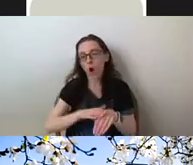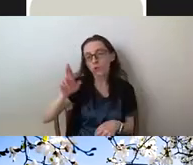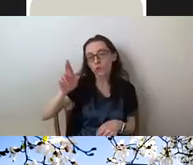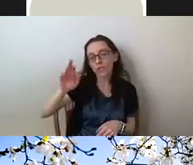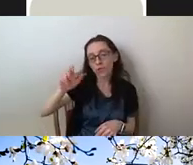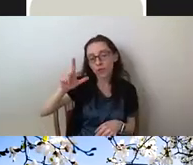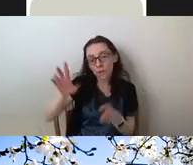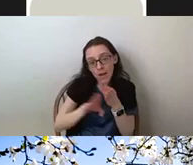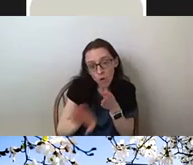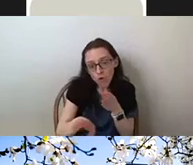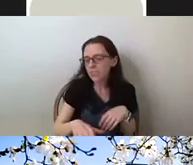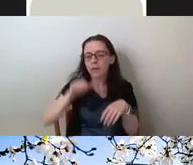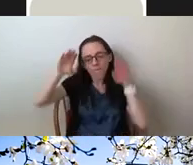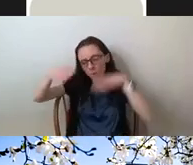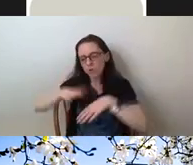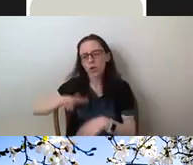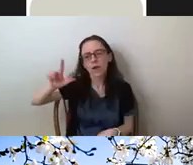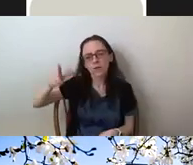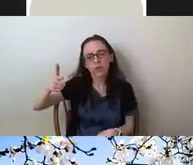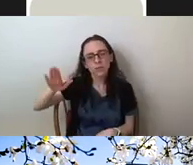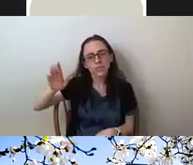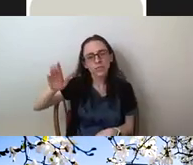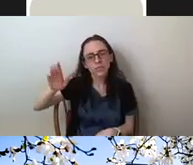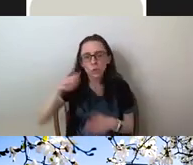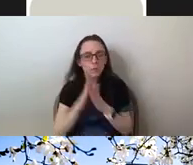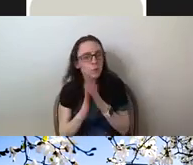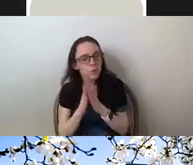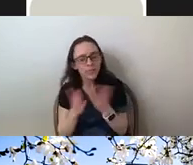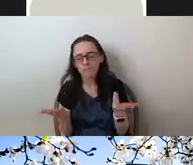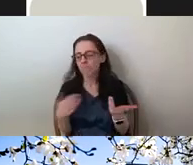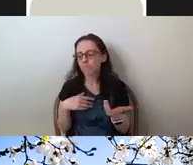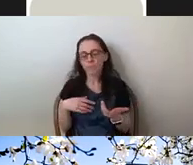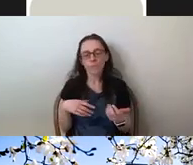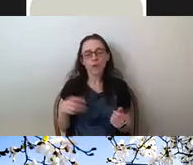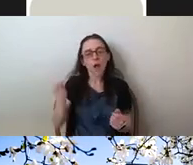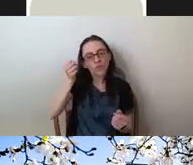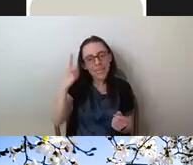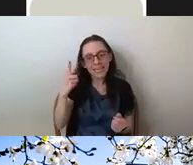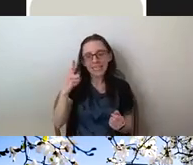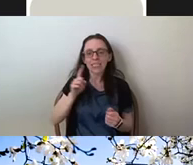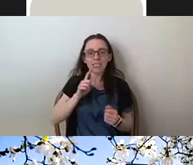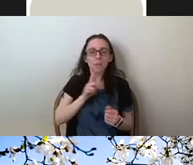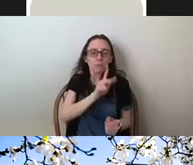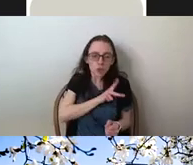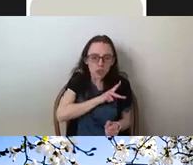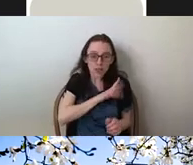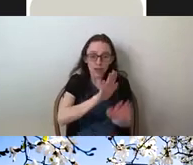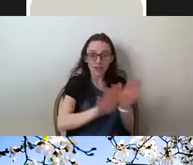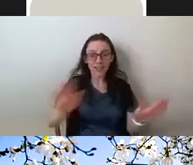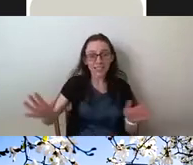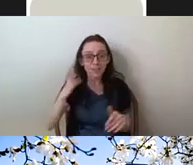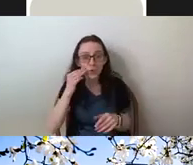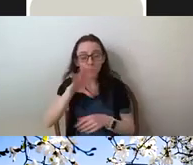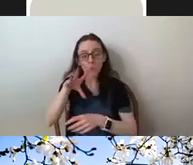community. Understanding personalized experience experiences within healthcare settings will help us to